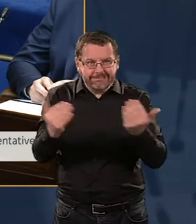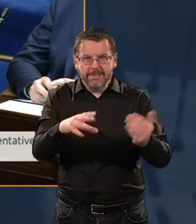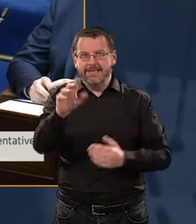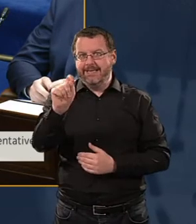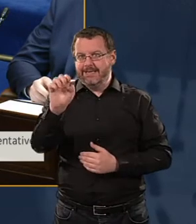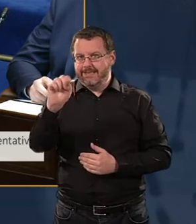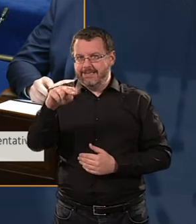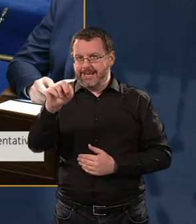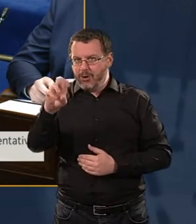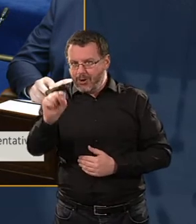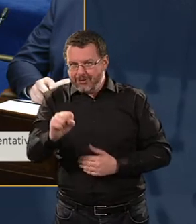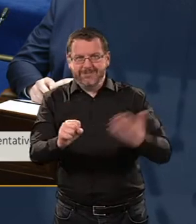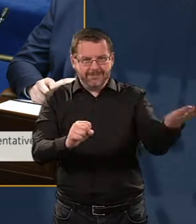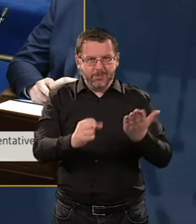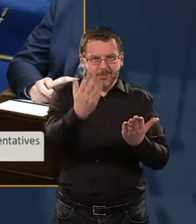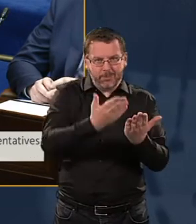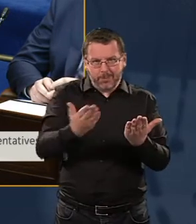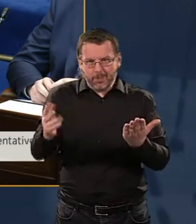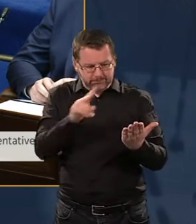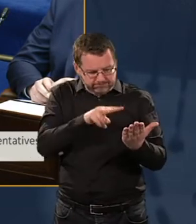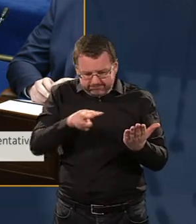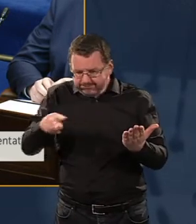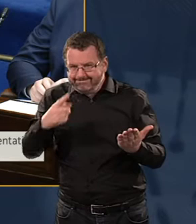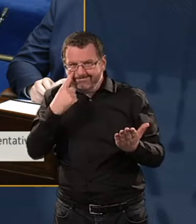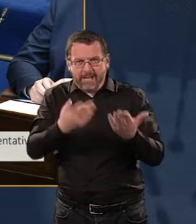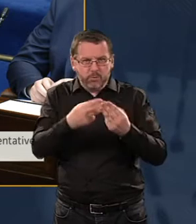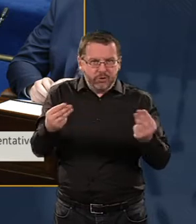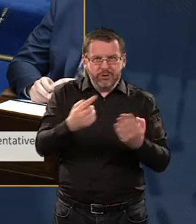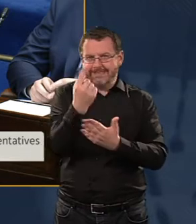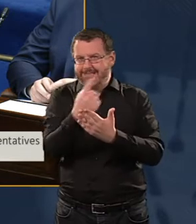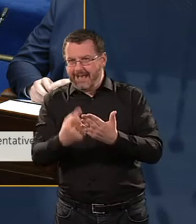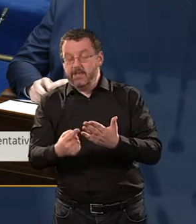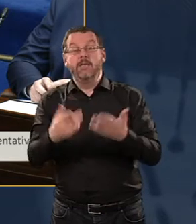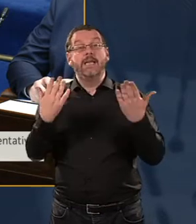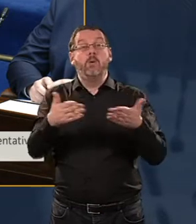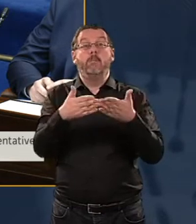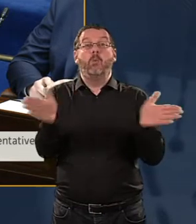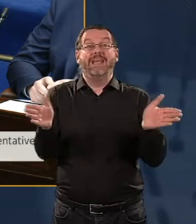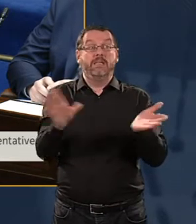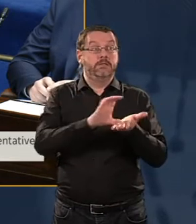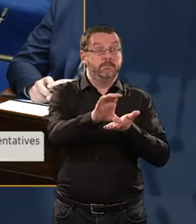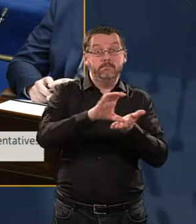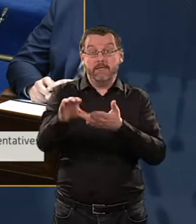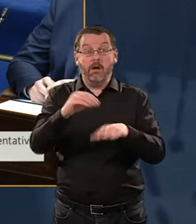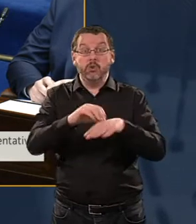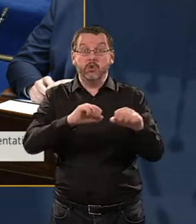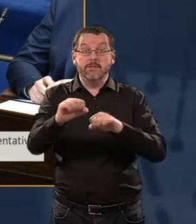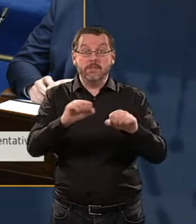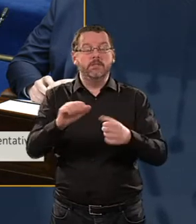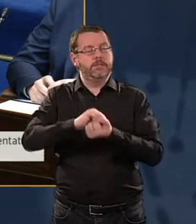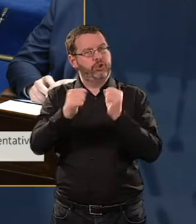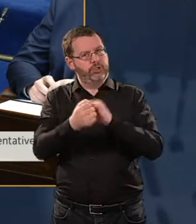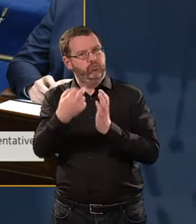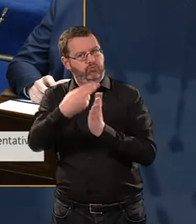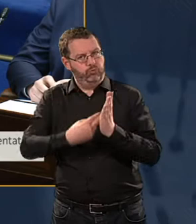planning and design and everything else is done. one of the things that we're changing about public procurement is that we won't decide to go ahead with any major capital